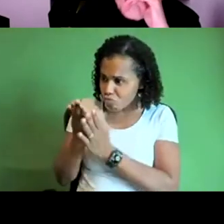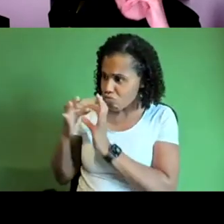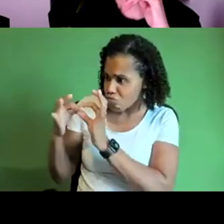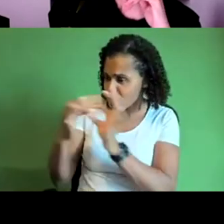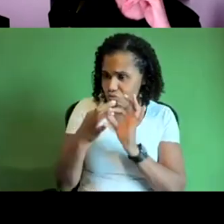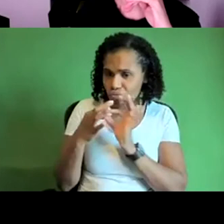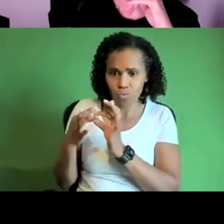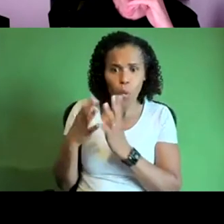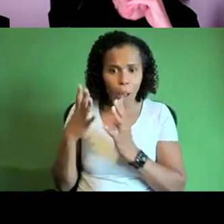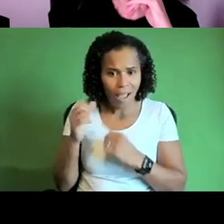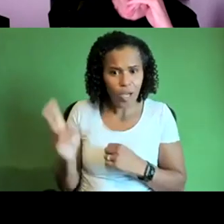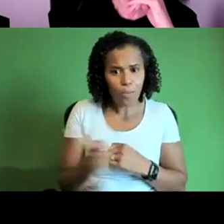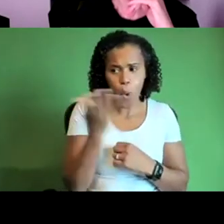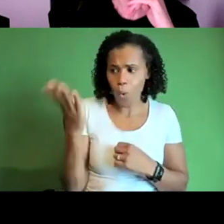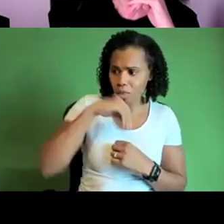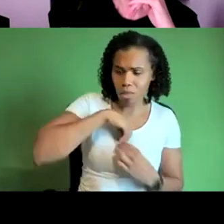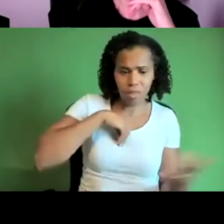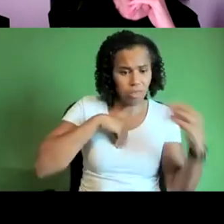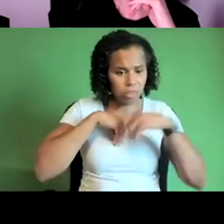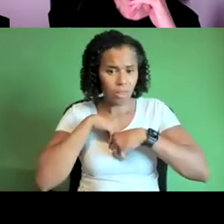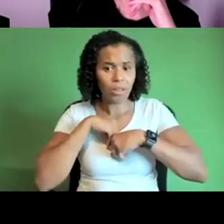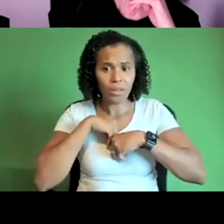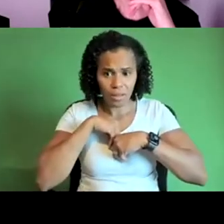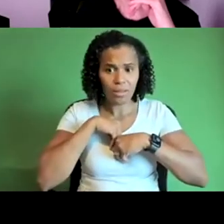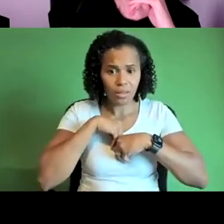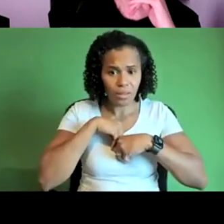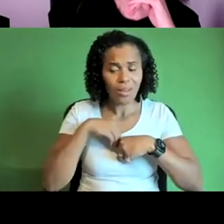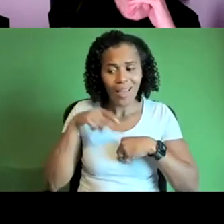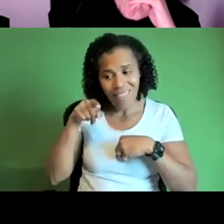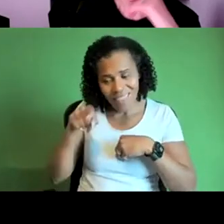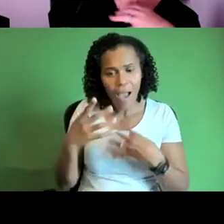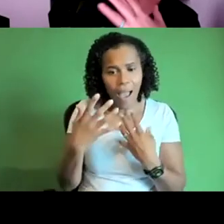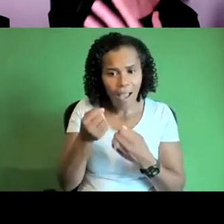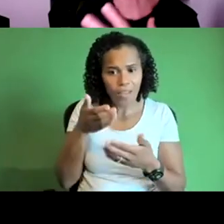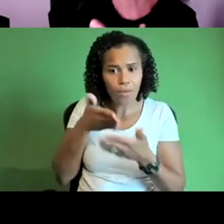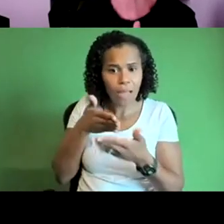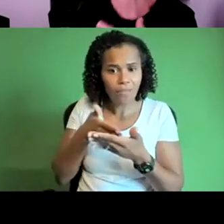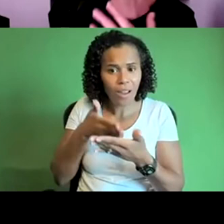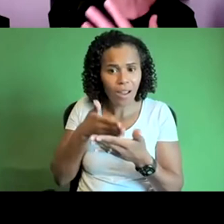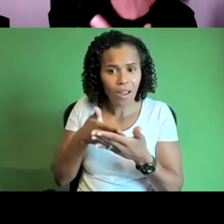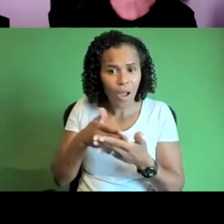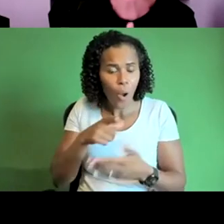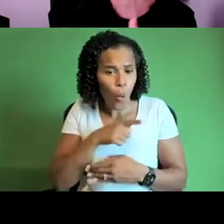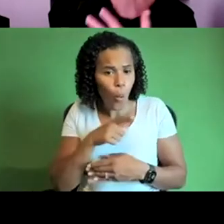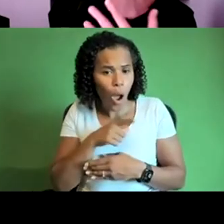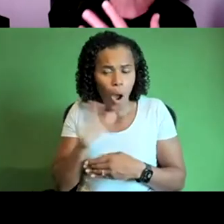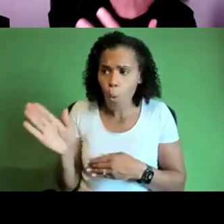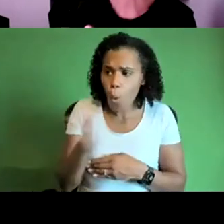and that's actually one of the barriers we find i think because some of us are not speaking the same language